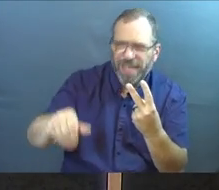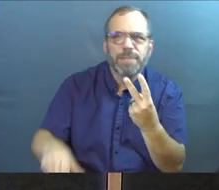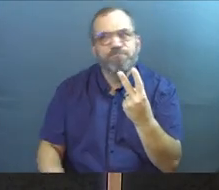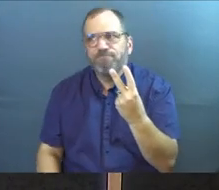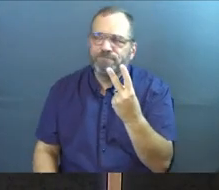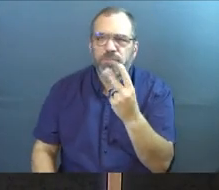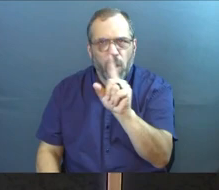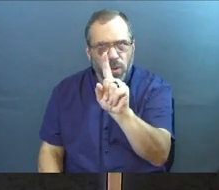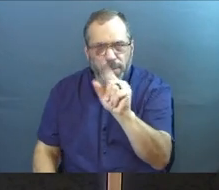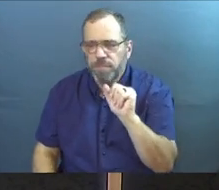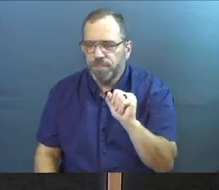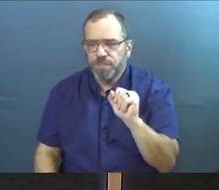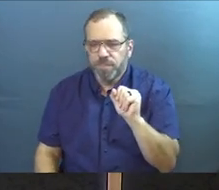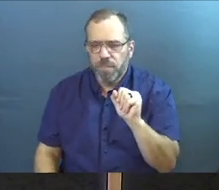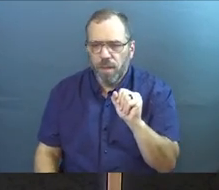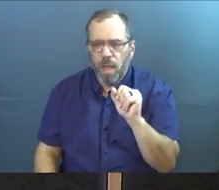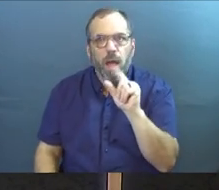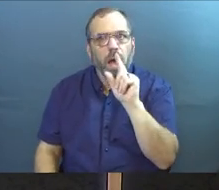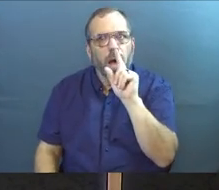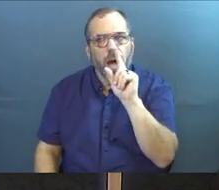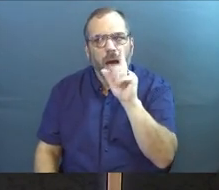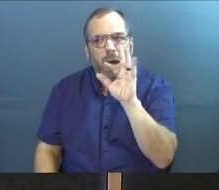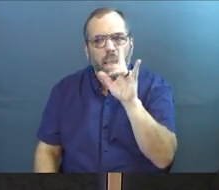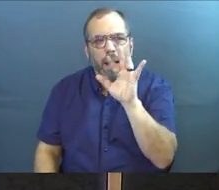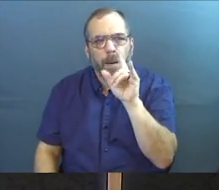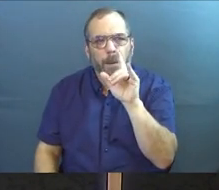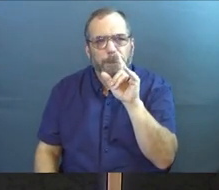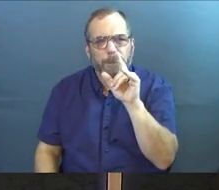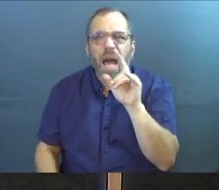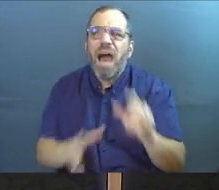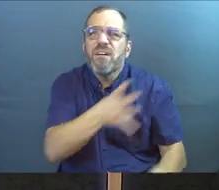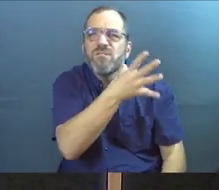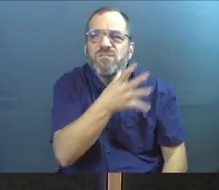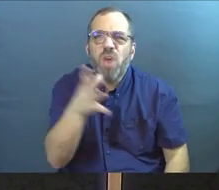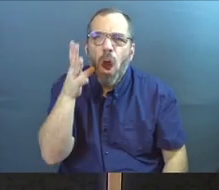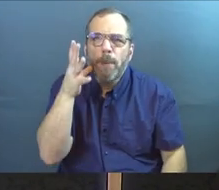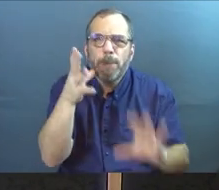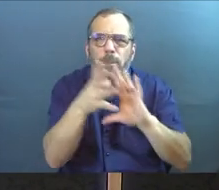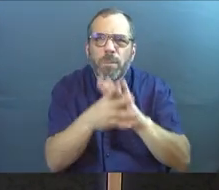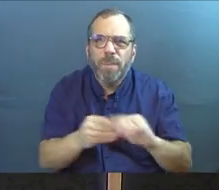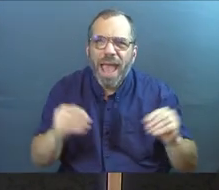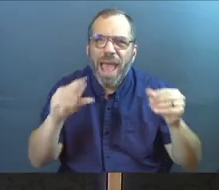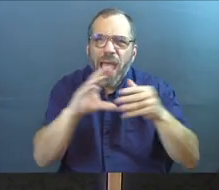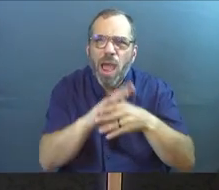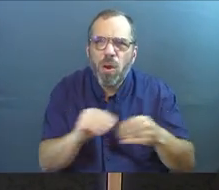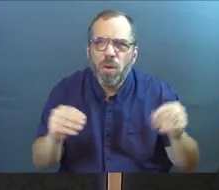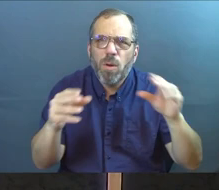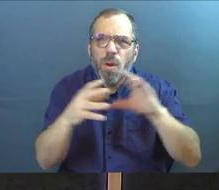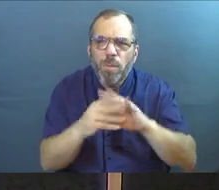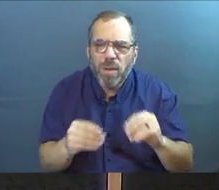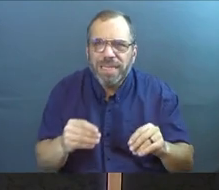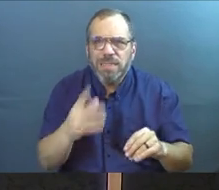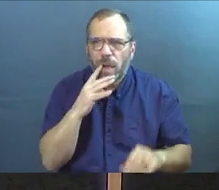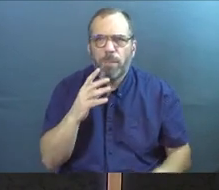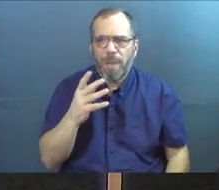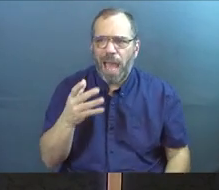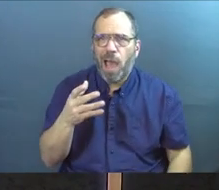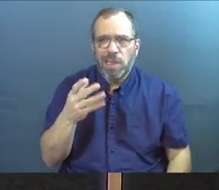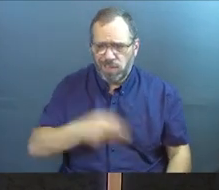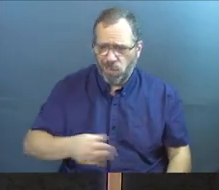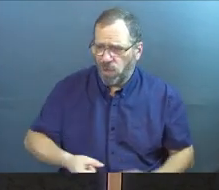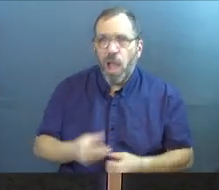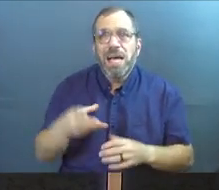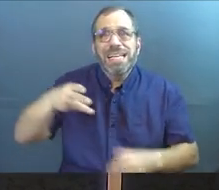and I'll just say this quickly. He's giving us, again, a farming parable, a farming bit of advice. He's talking about somebody